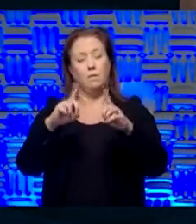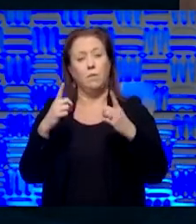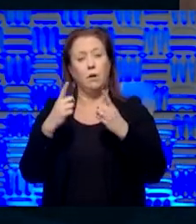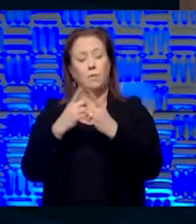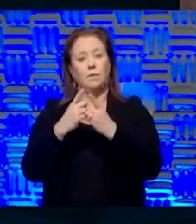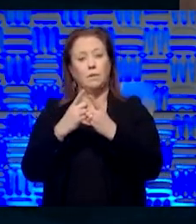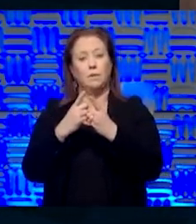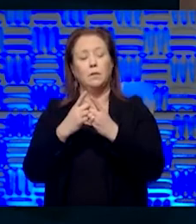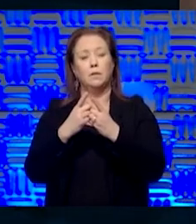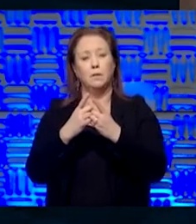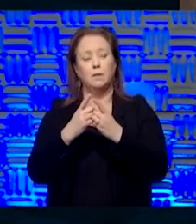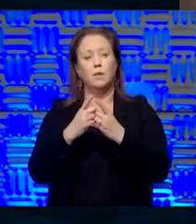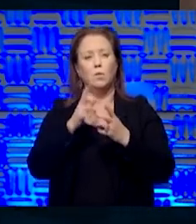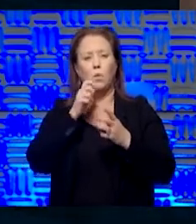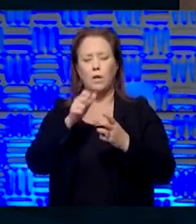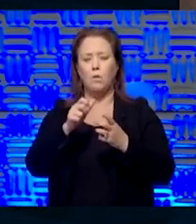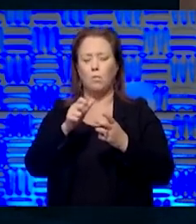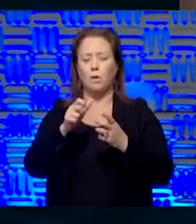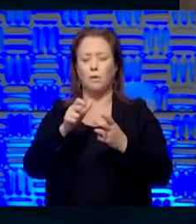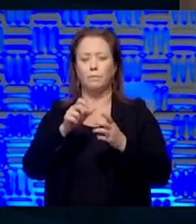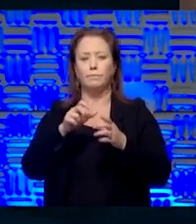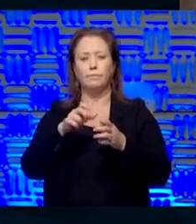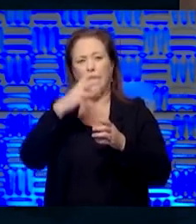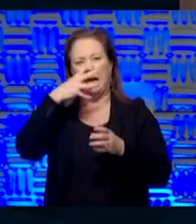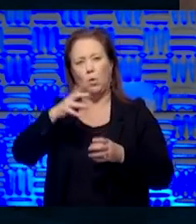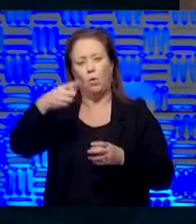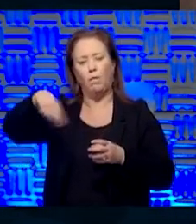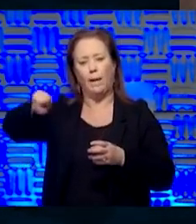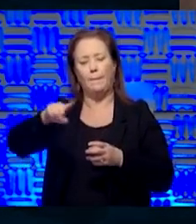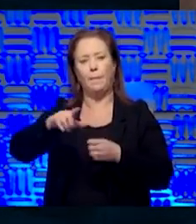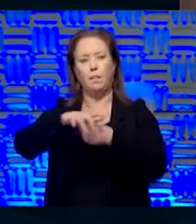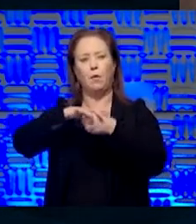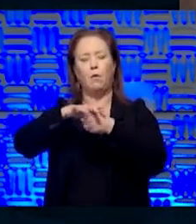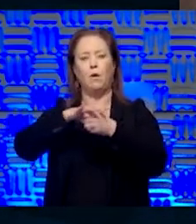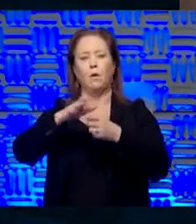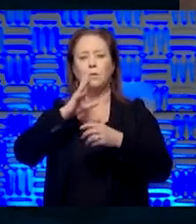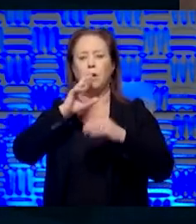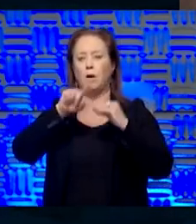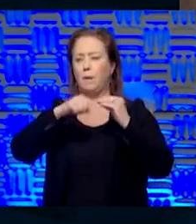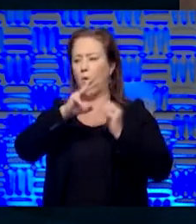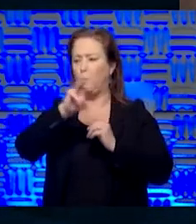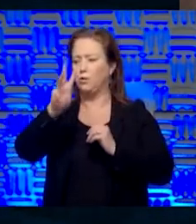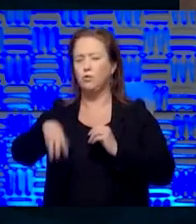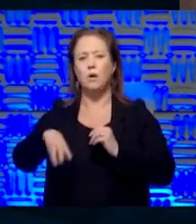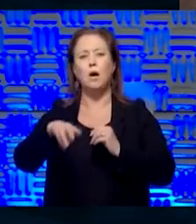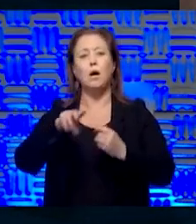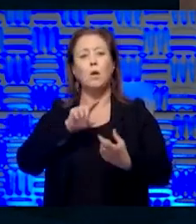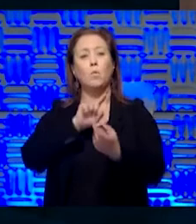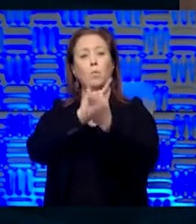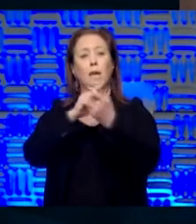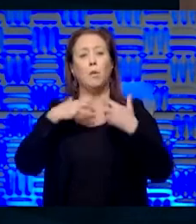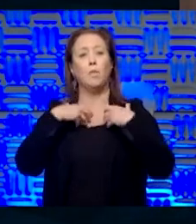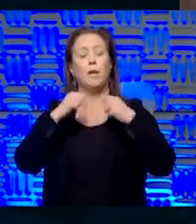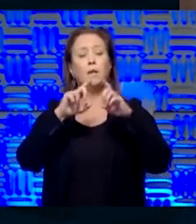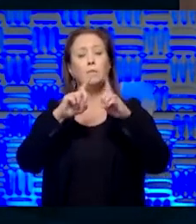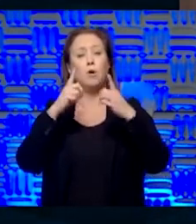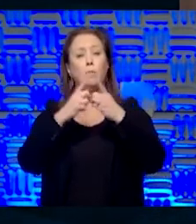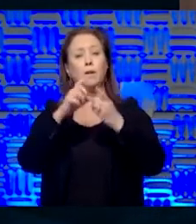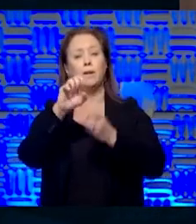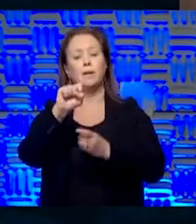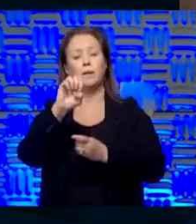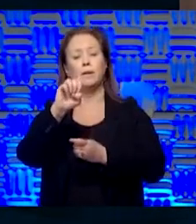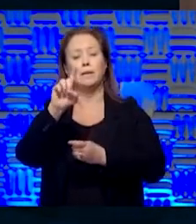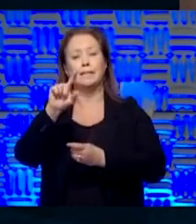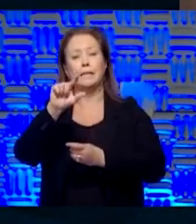We don't want lose them out of this discussion either. Matter of fact, to the question about Wichita, we're meeting with the health department with Cedric County